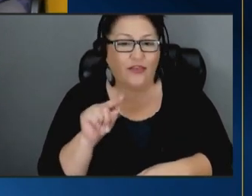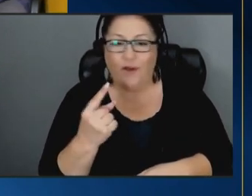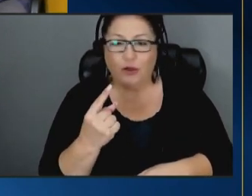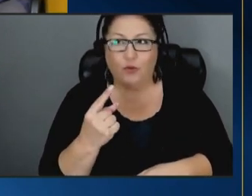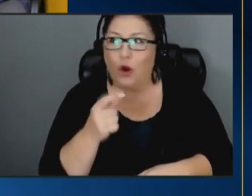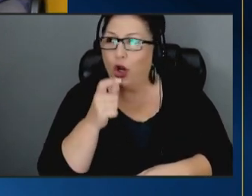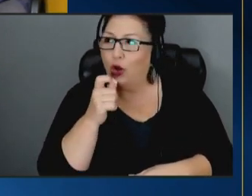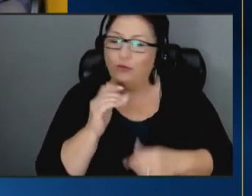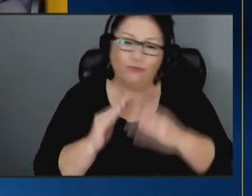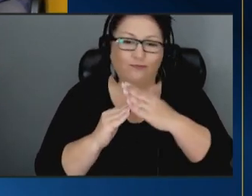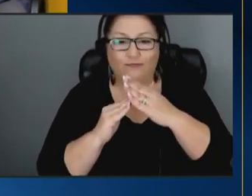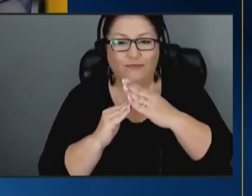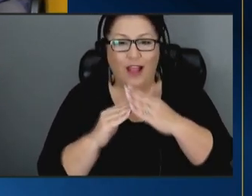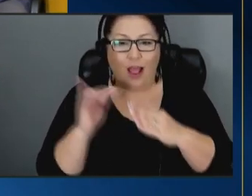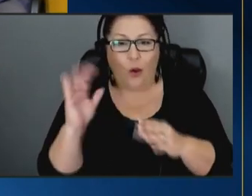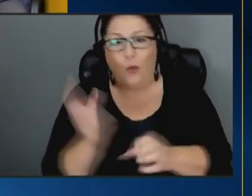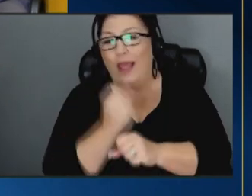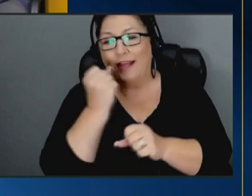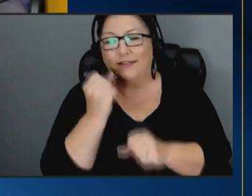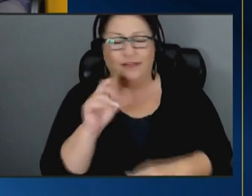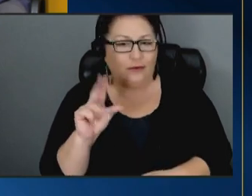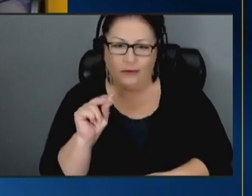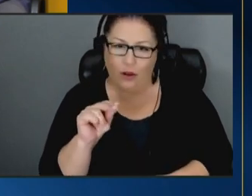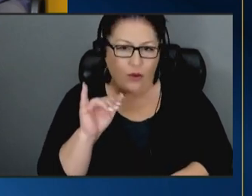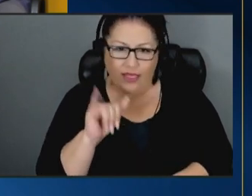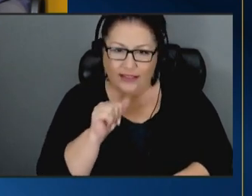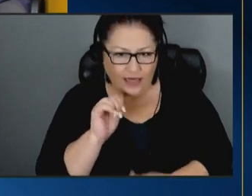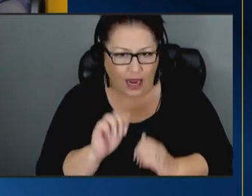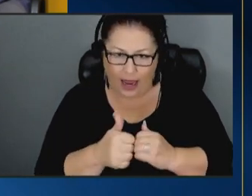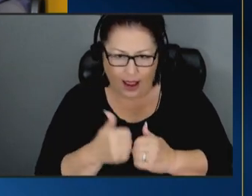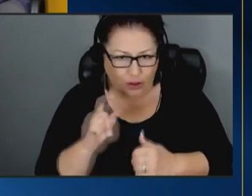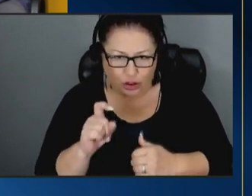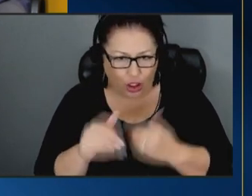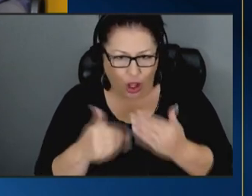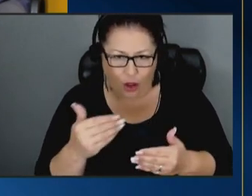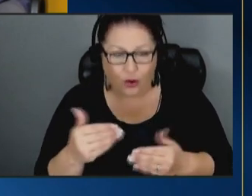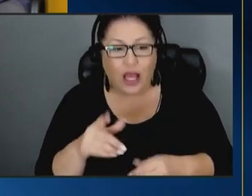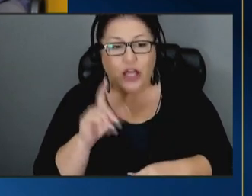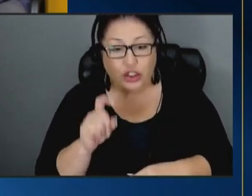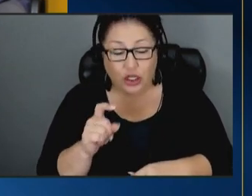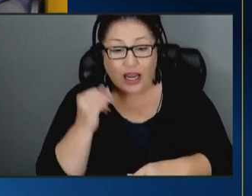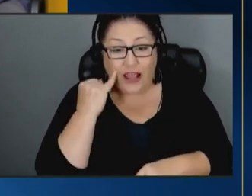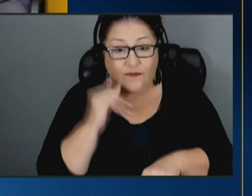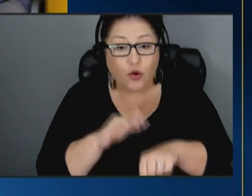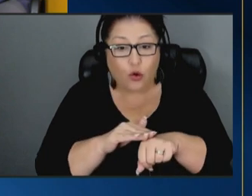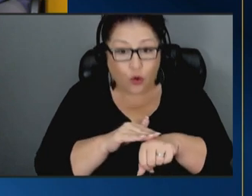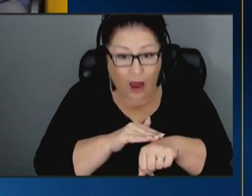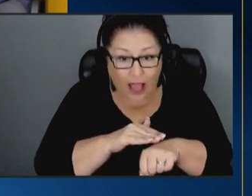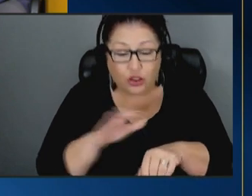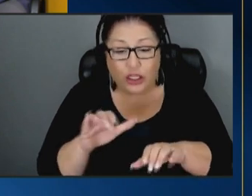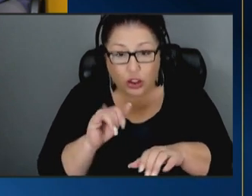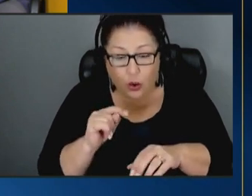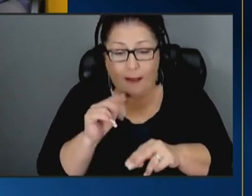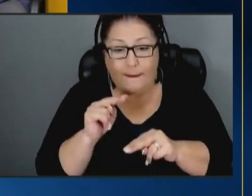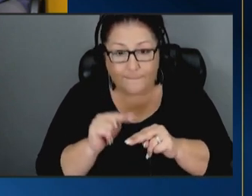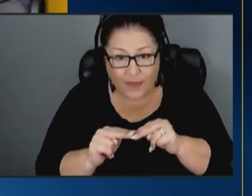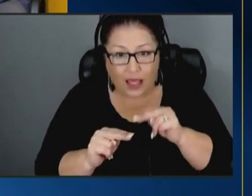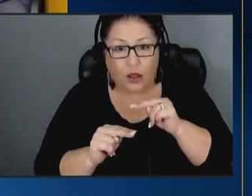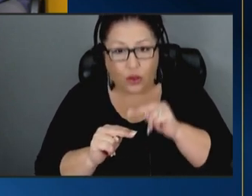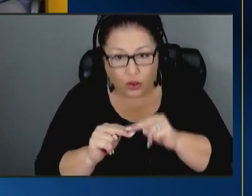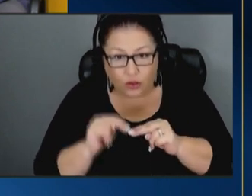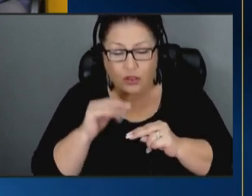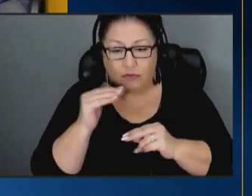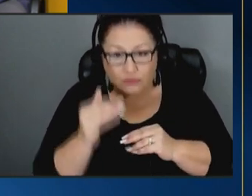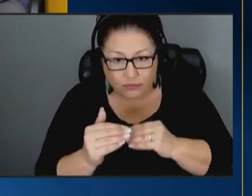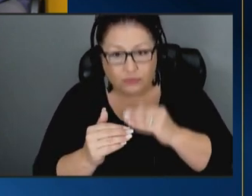is the winner that's not how this should go this should go as if you gradually do it build along the way create